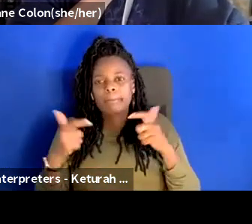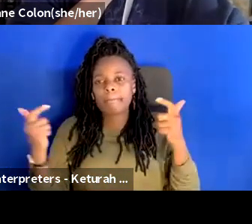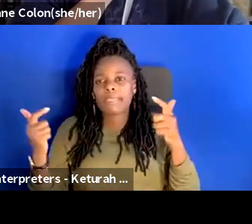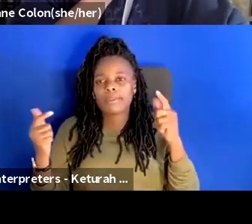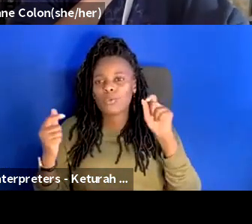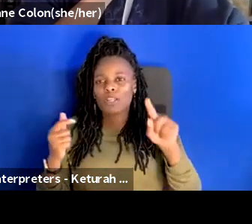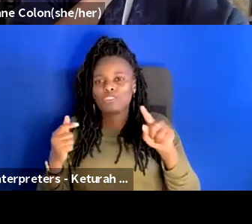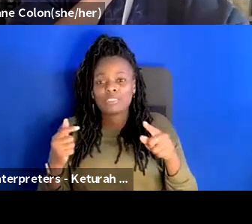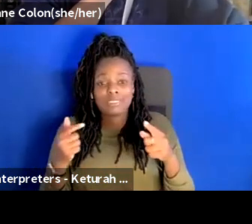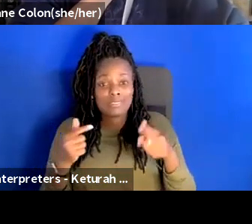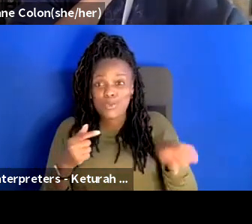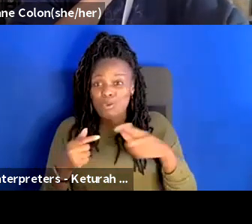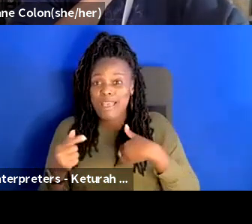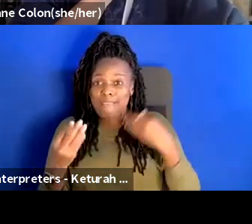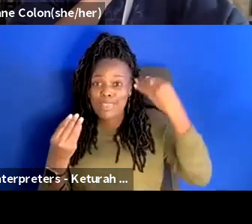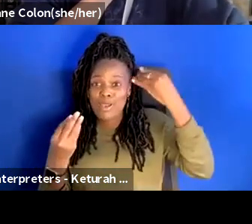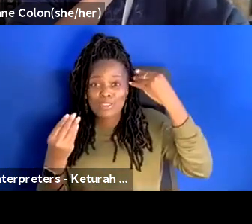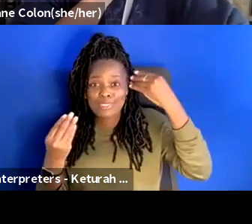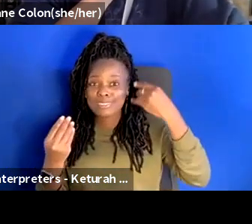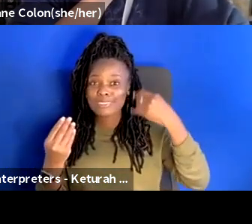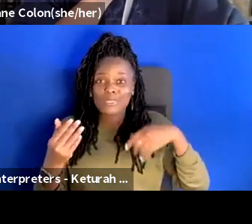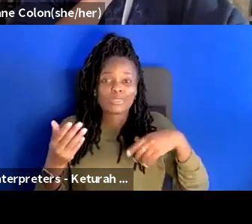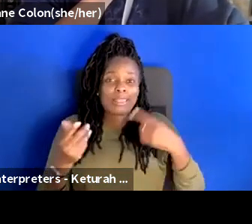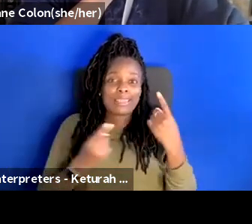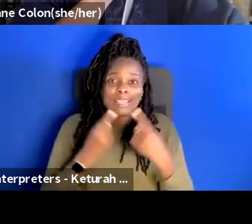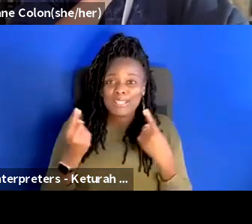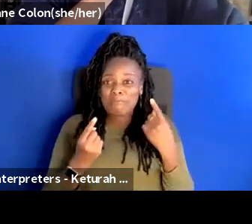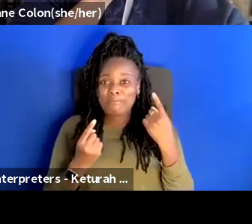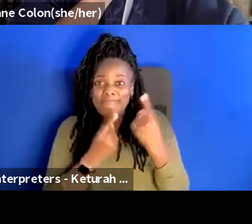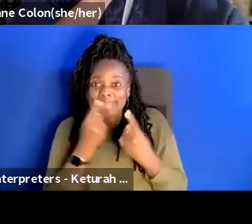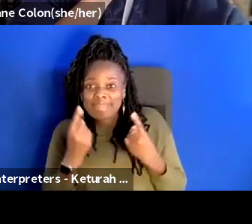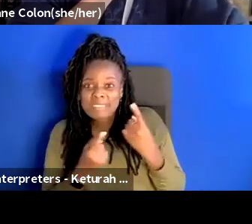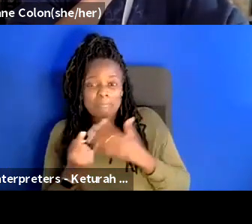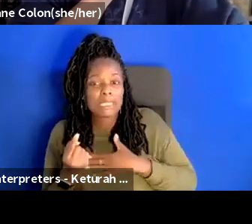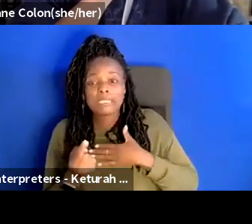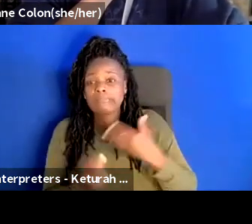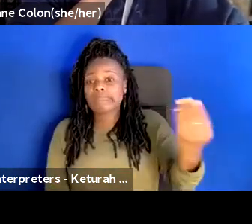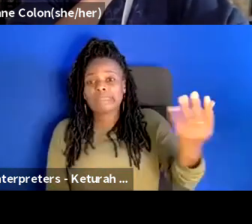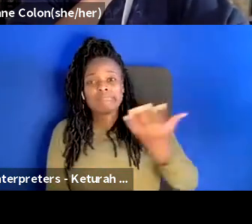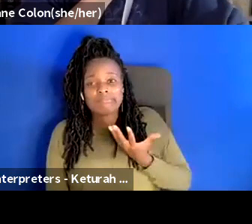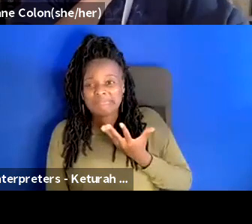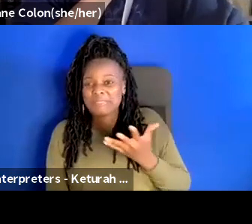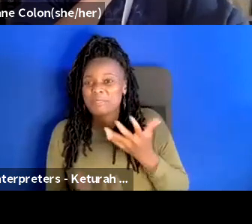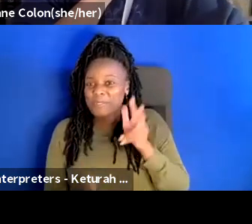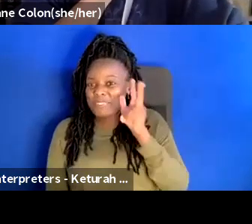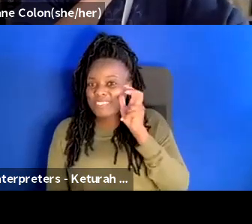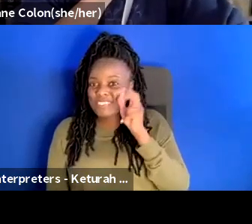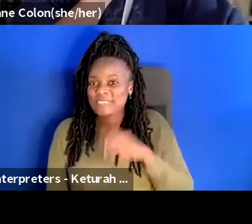answers but if anyone has any thoughts or things that you've been ruminating on i would love to hear it yeah sheila